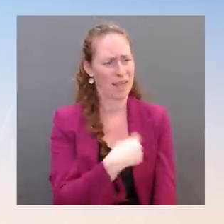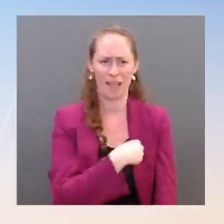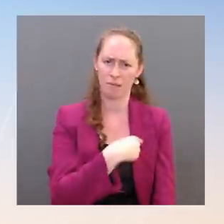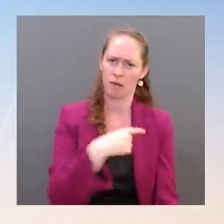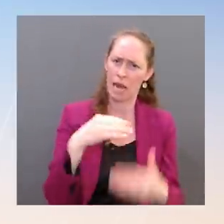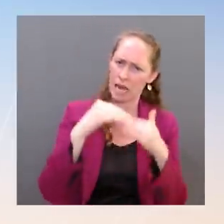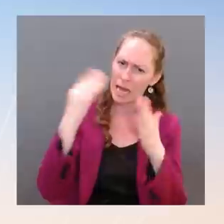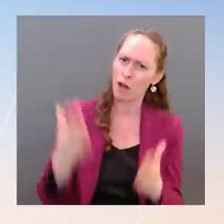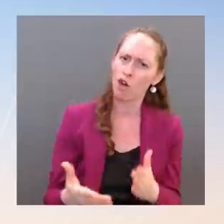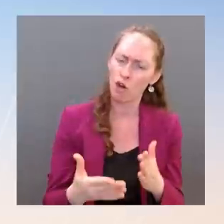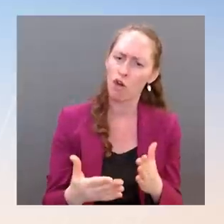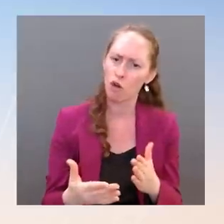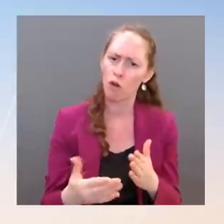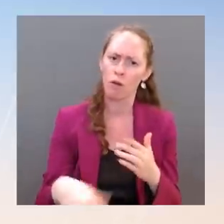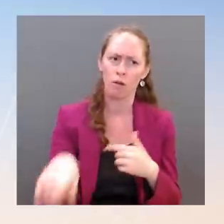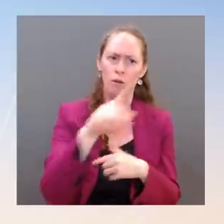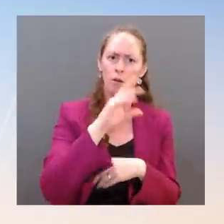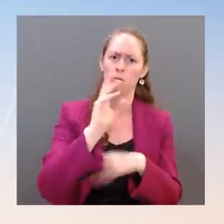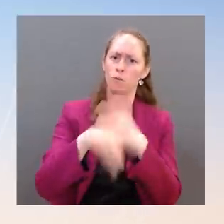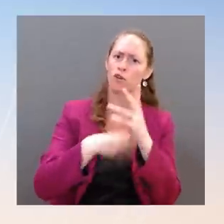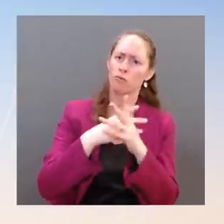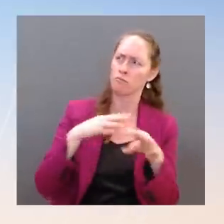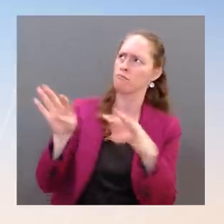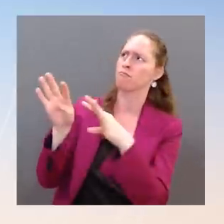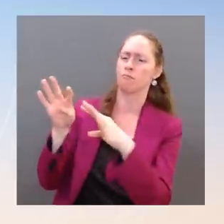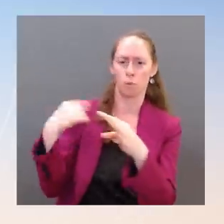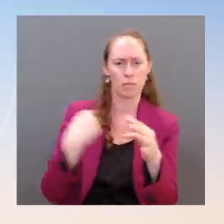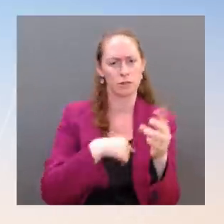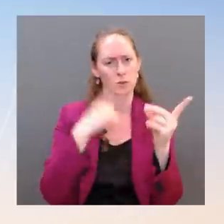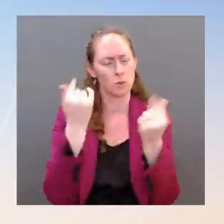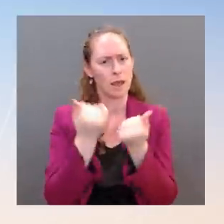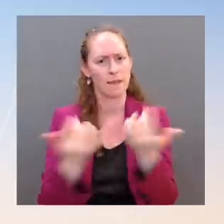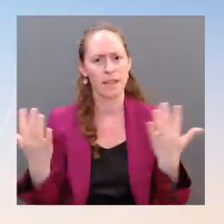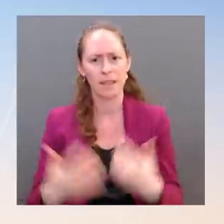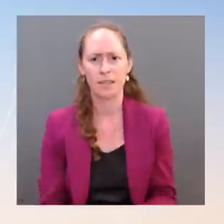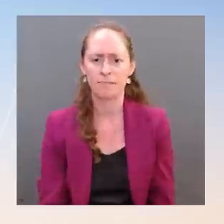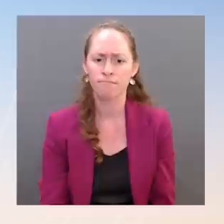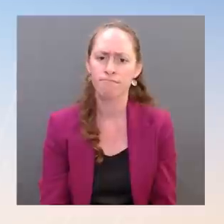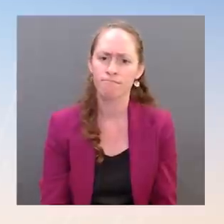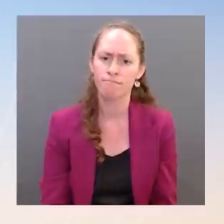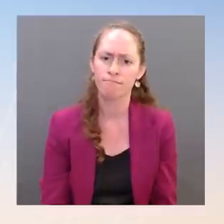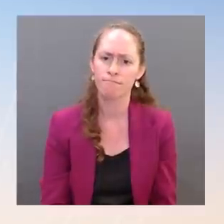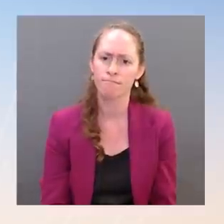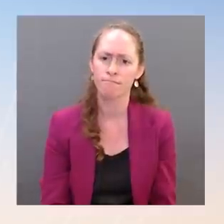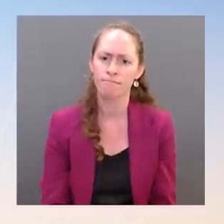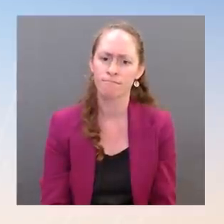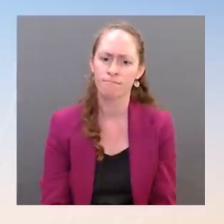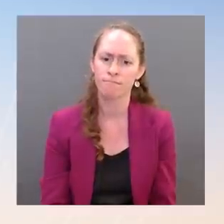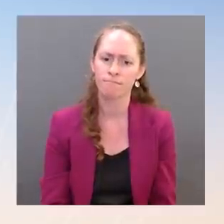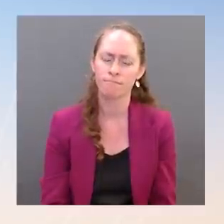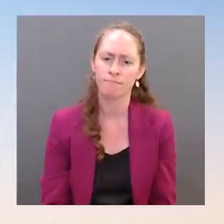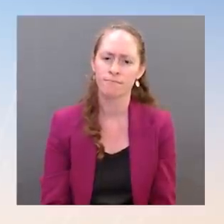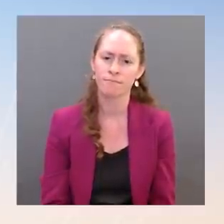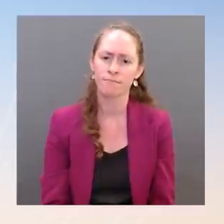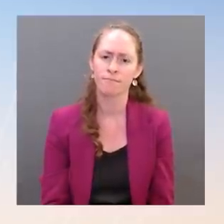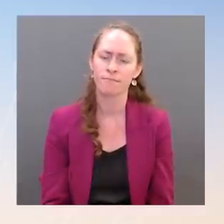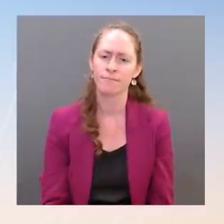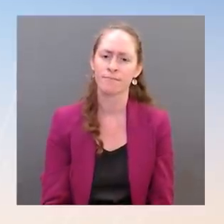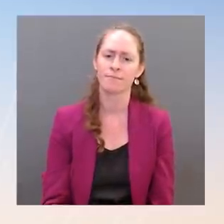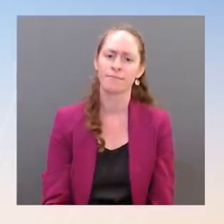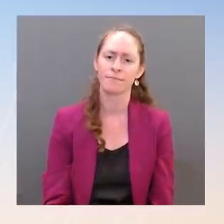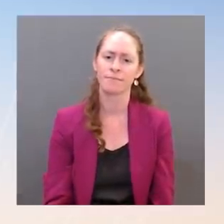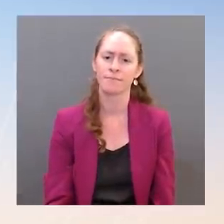doing everything that we can so that happens. What ha — what is happening in Ukraine for defending their democracy, defending their